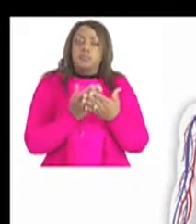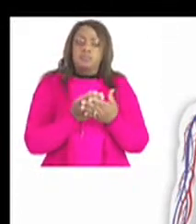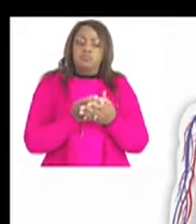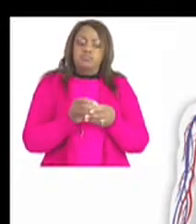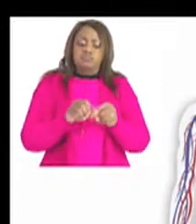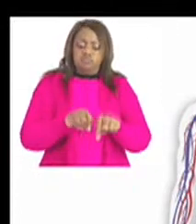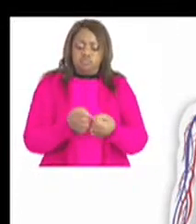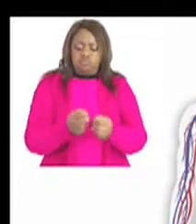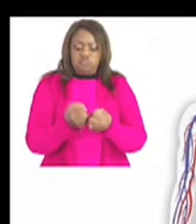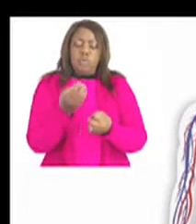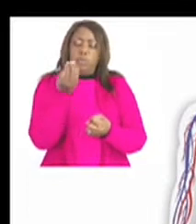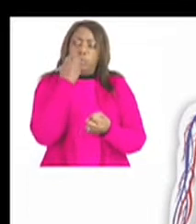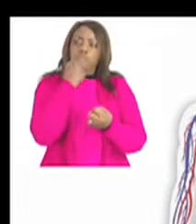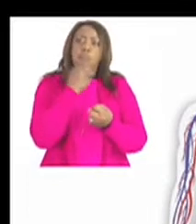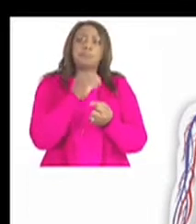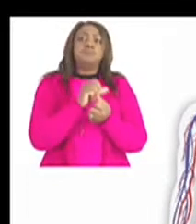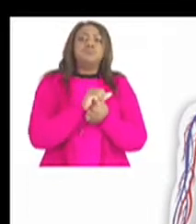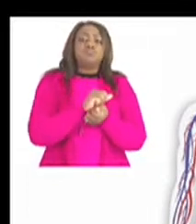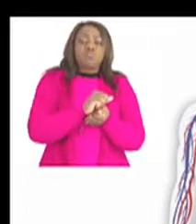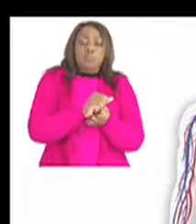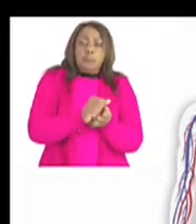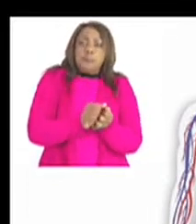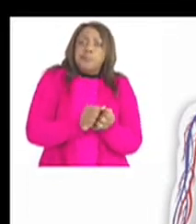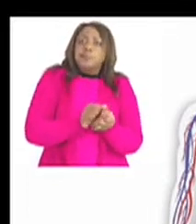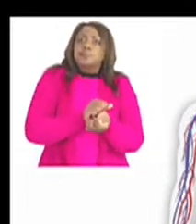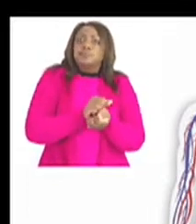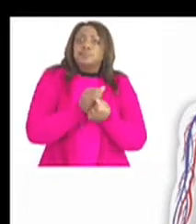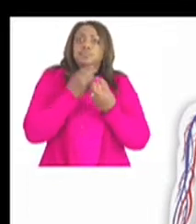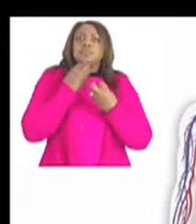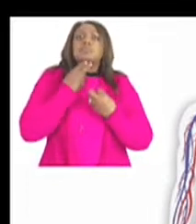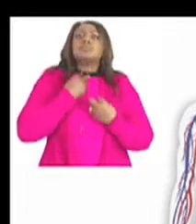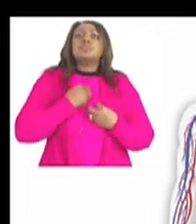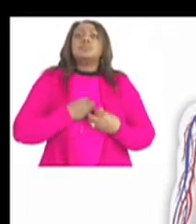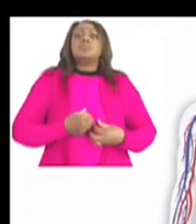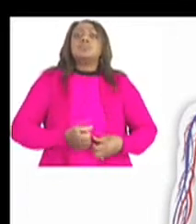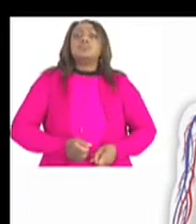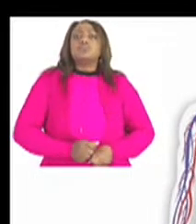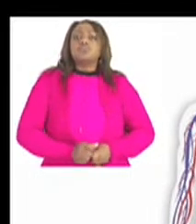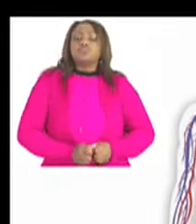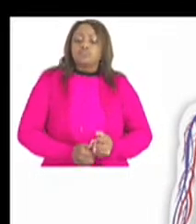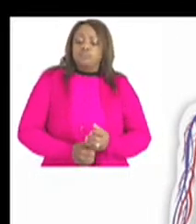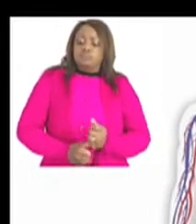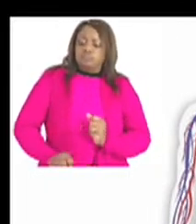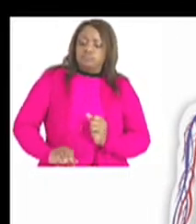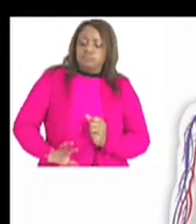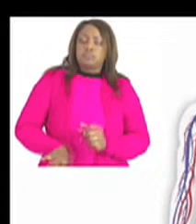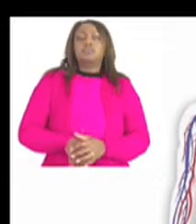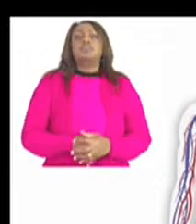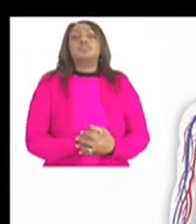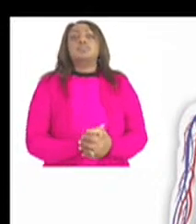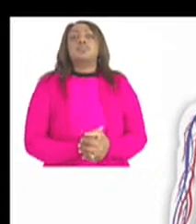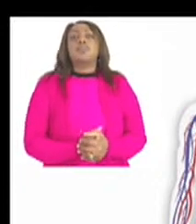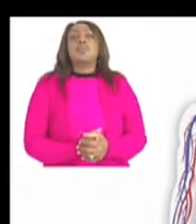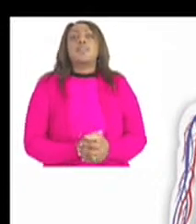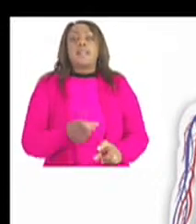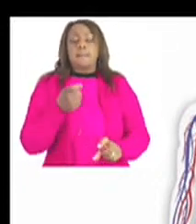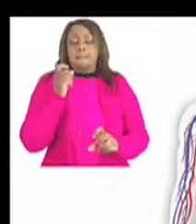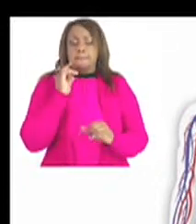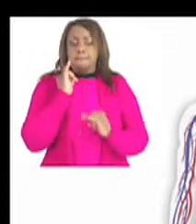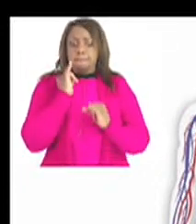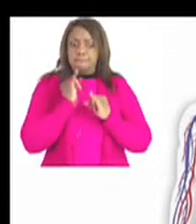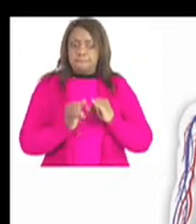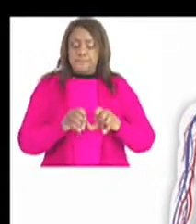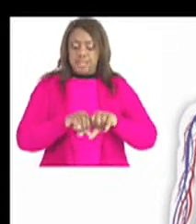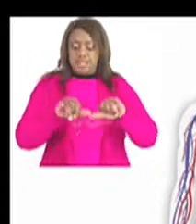food the last system is the skeletal system